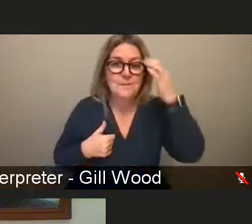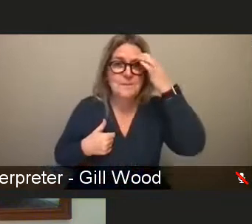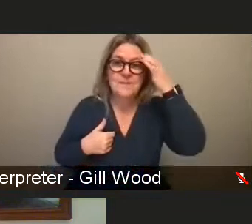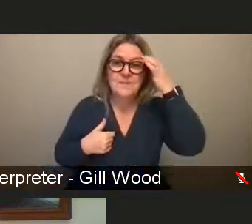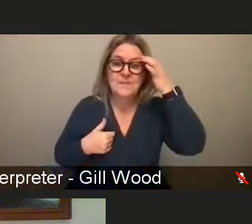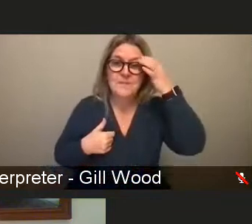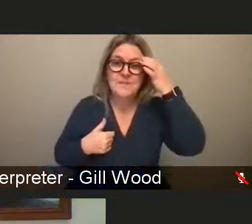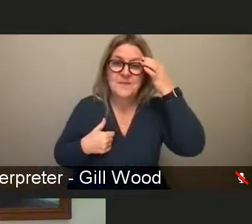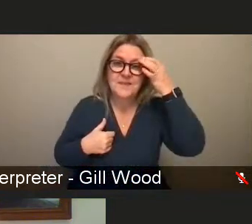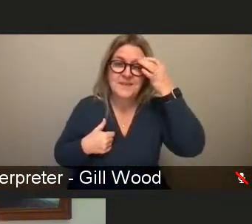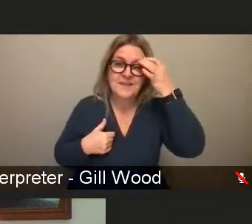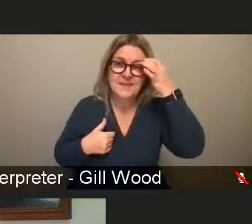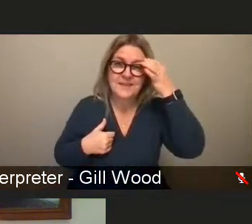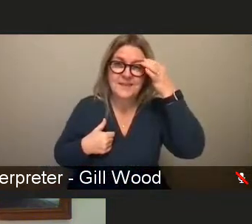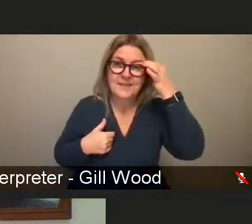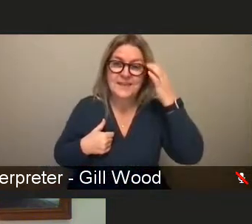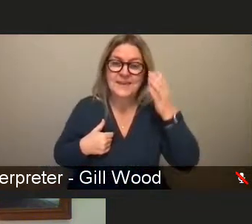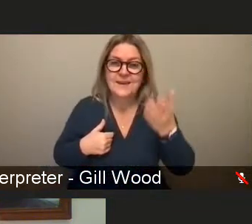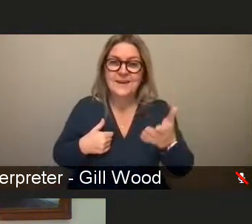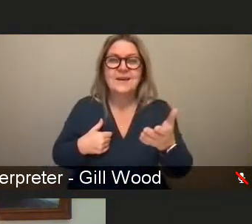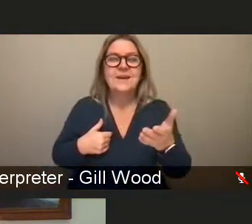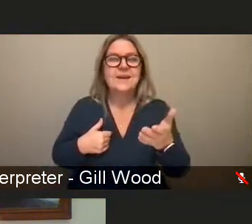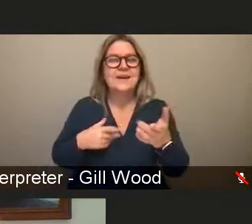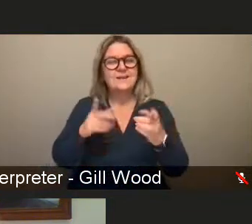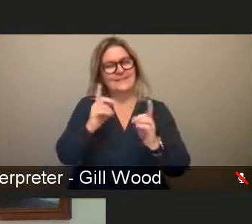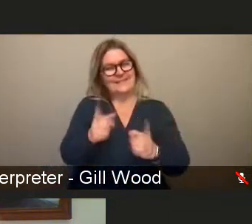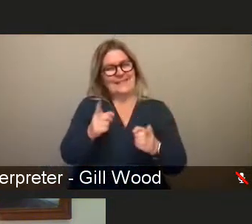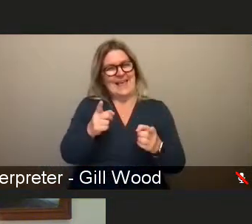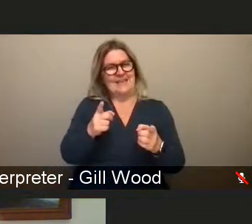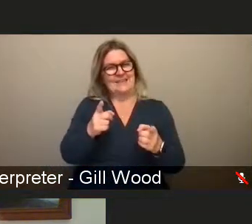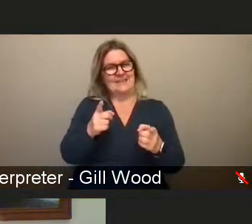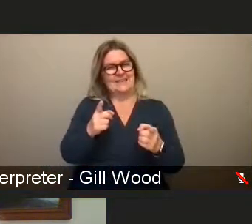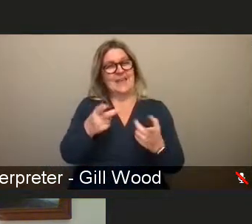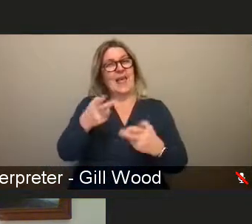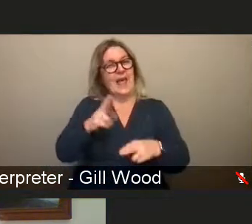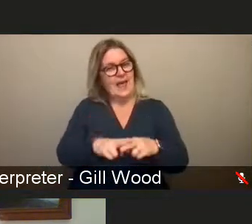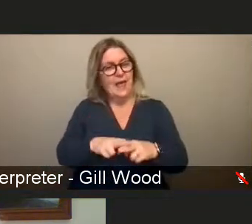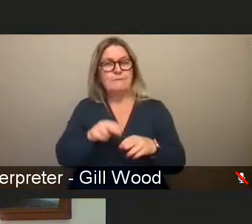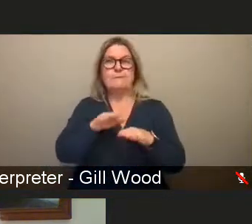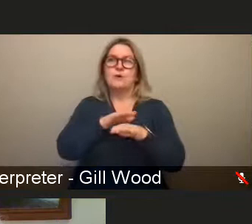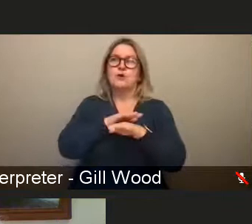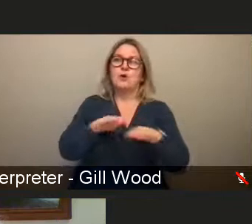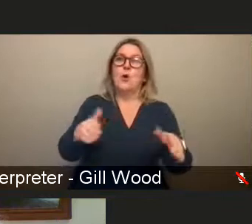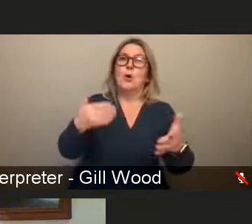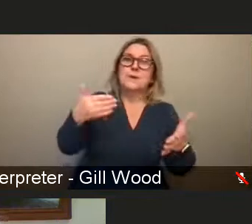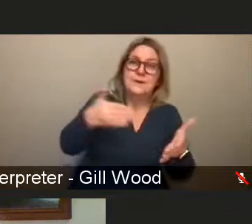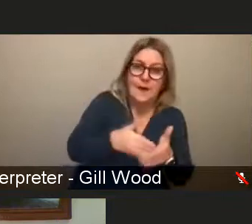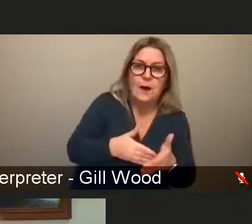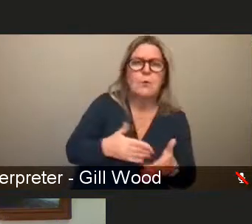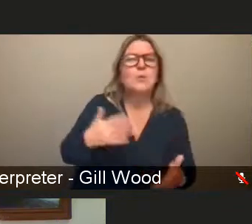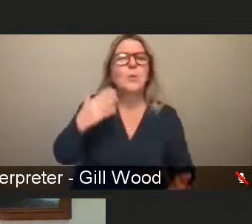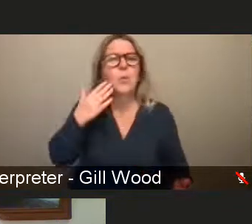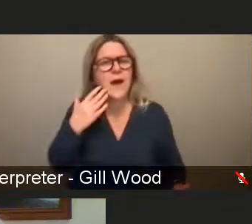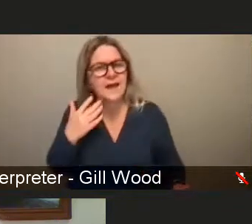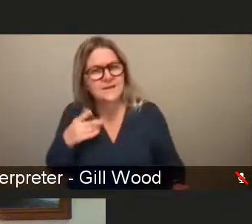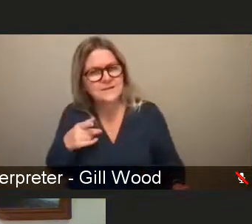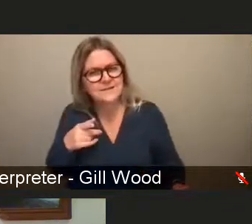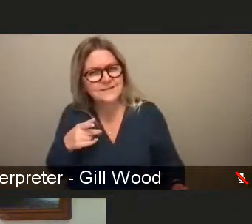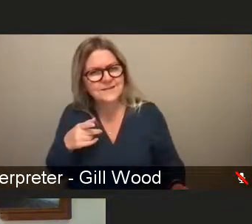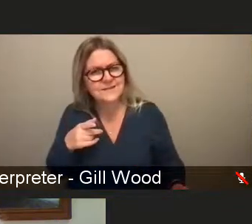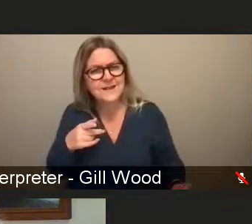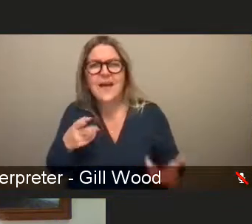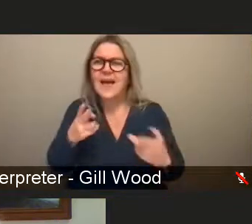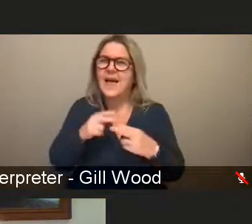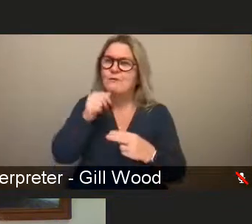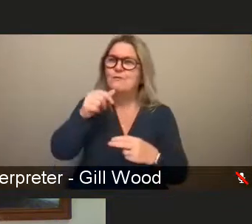if you know that whole thing about if not now when and if uh if not here where